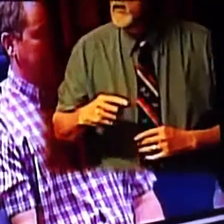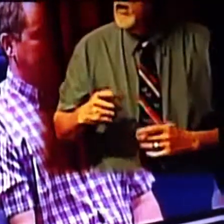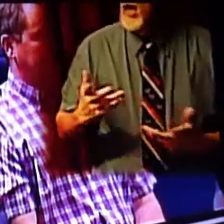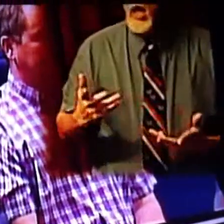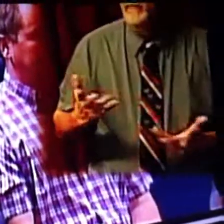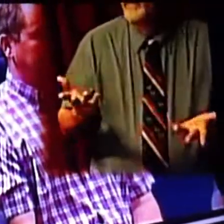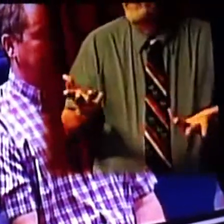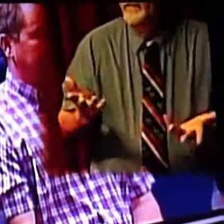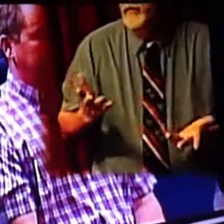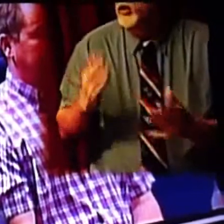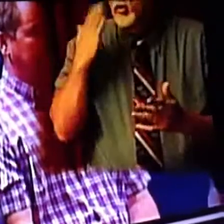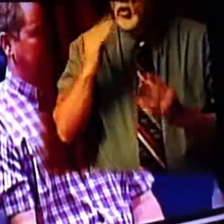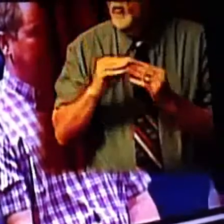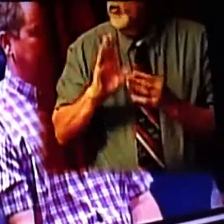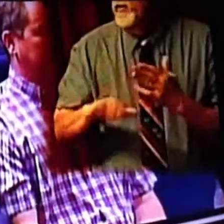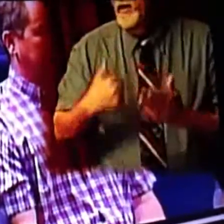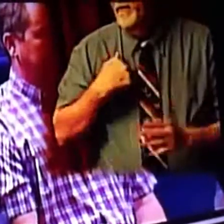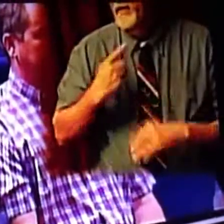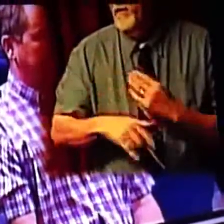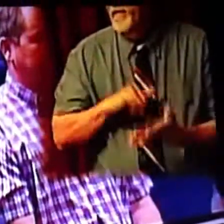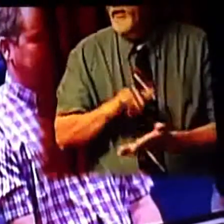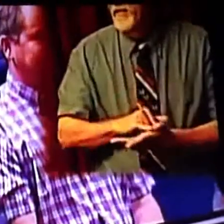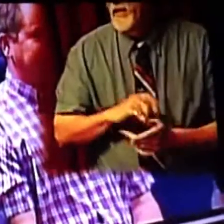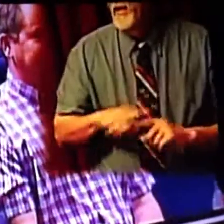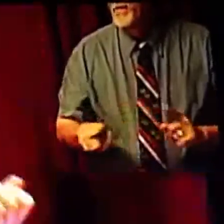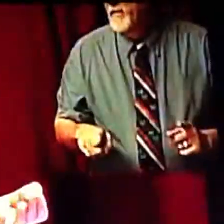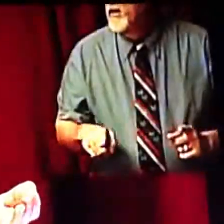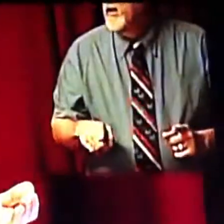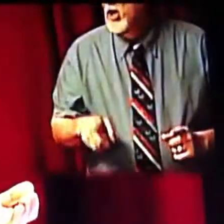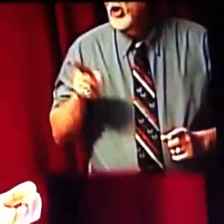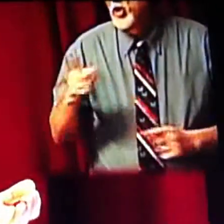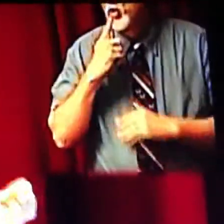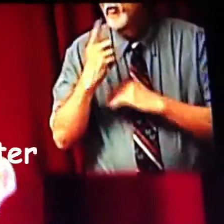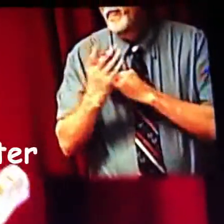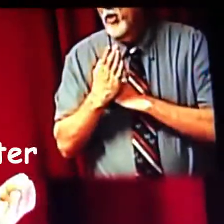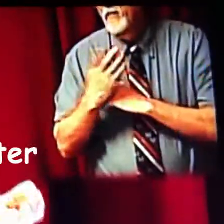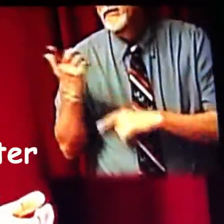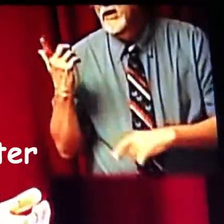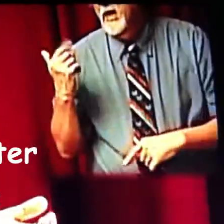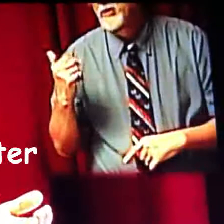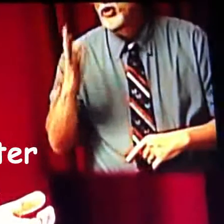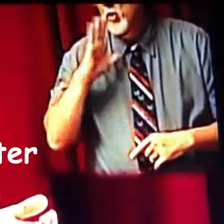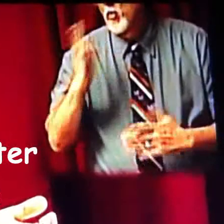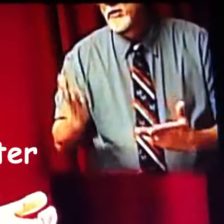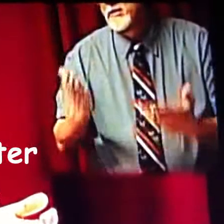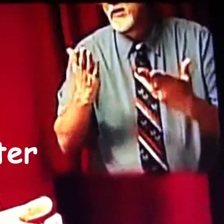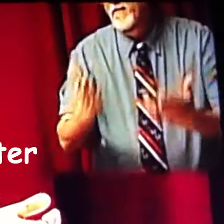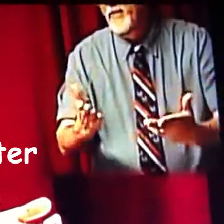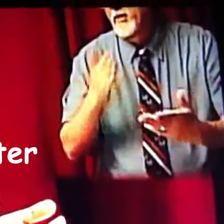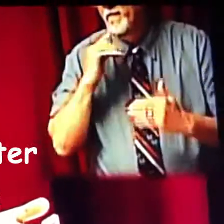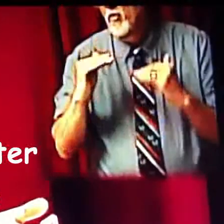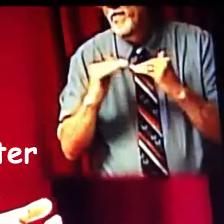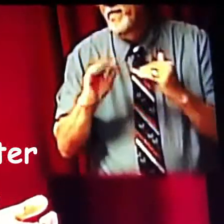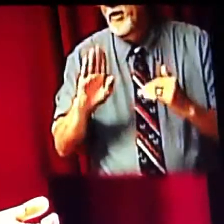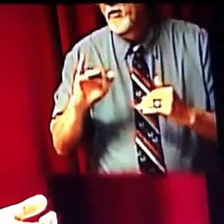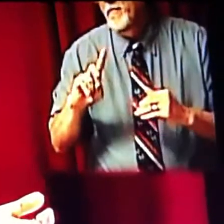I don't think you probably know more than me about that. But, you know, you promised me last year that we were going to submit this out for a fair